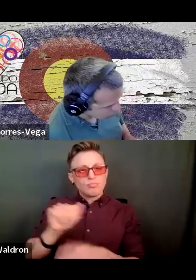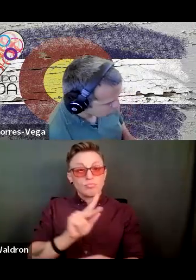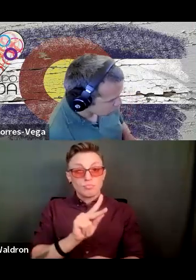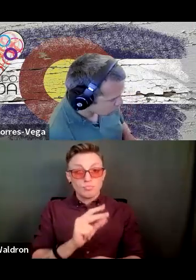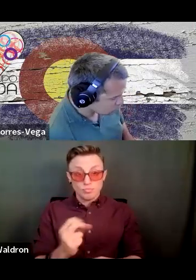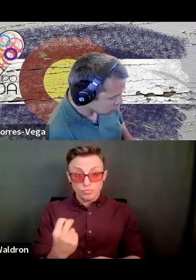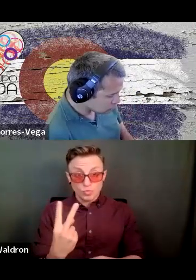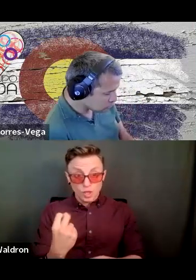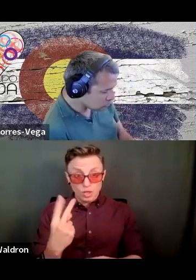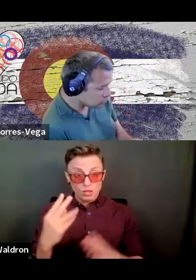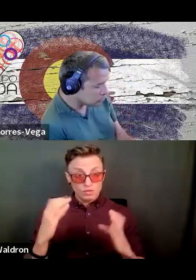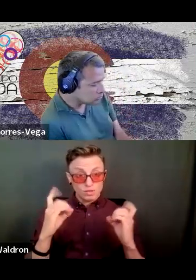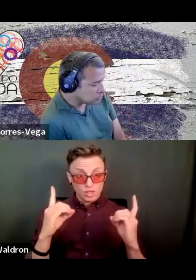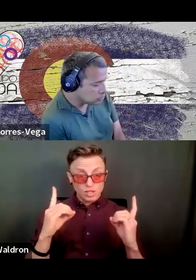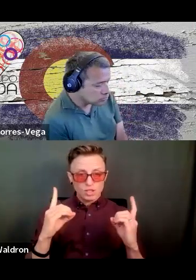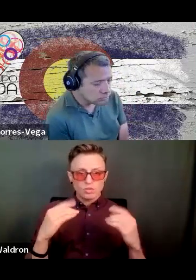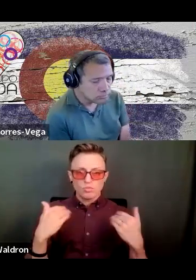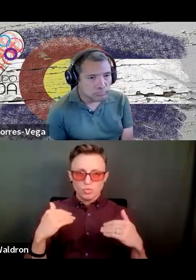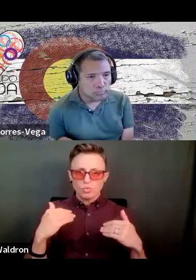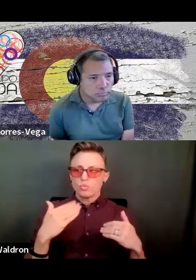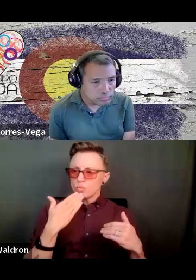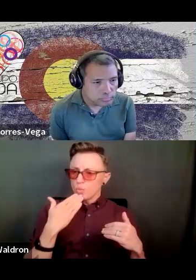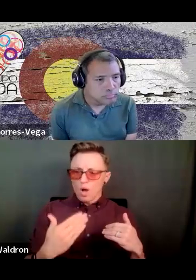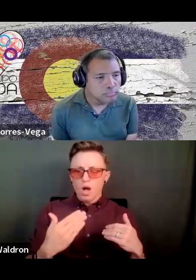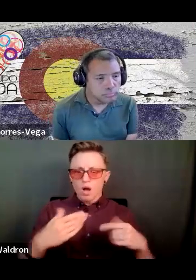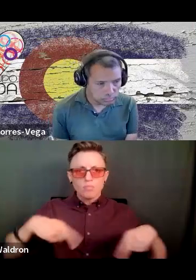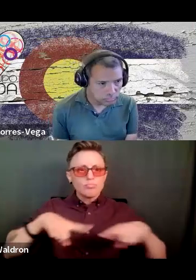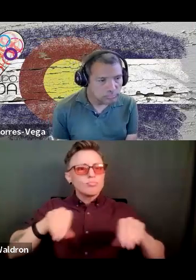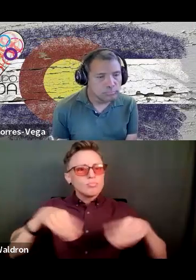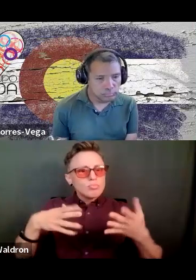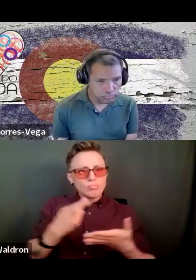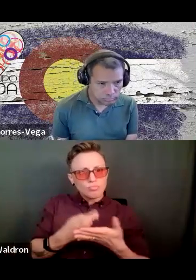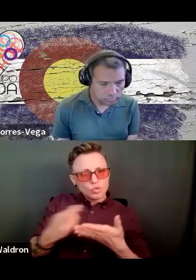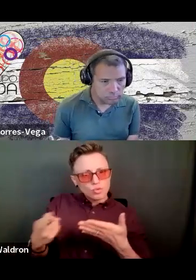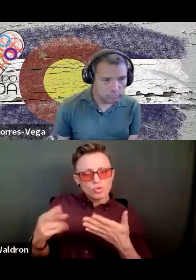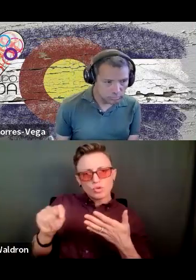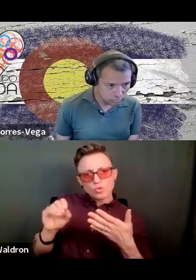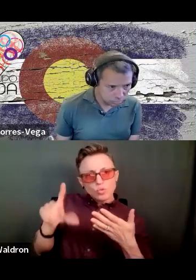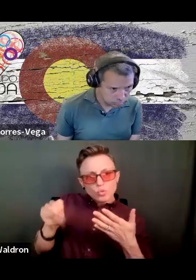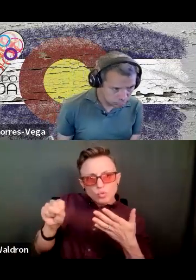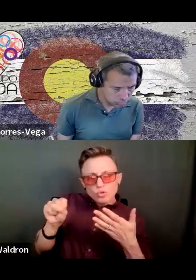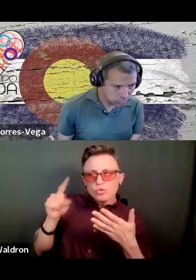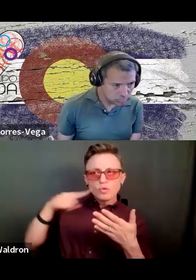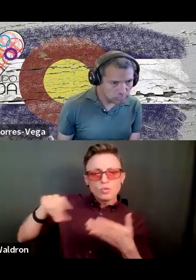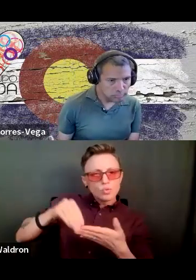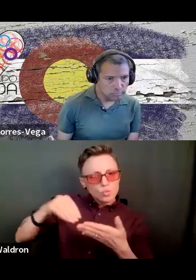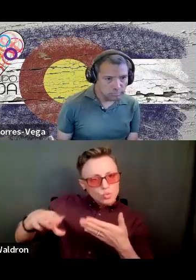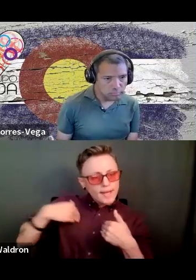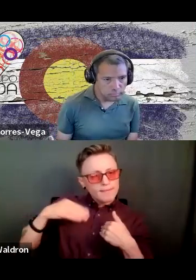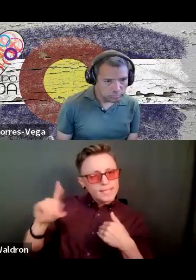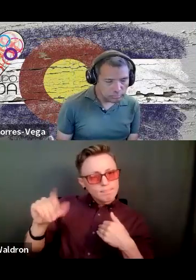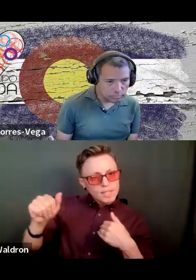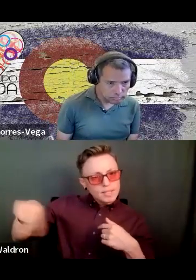really did well with providing resources and tools to students with disabilities through